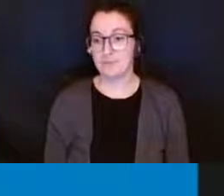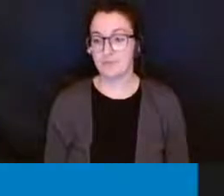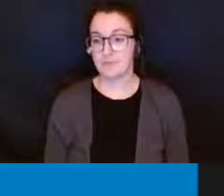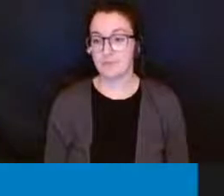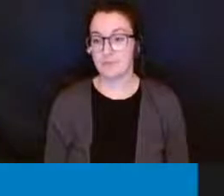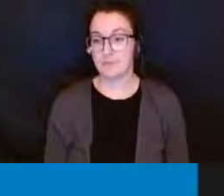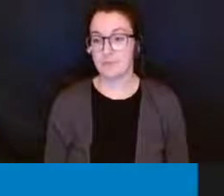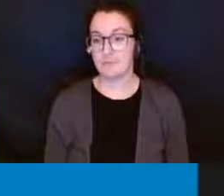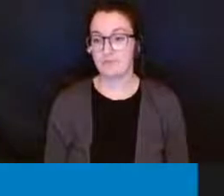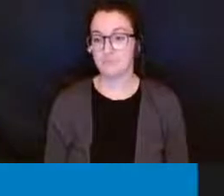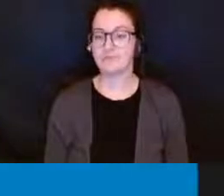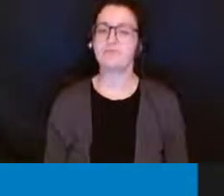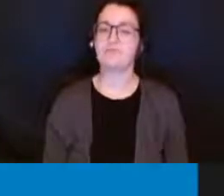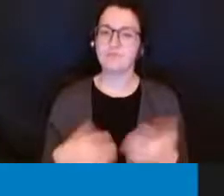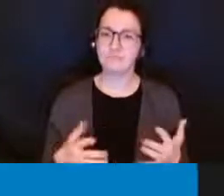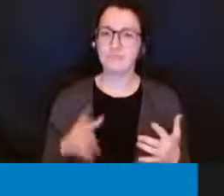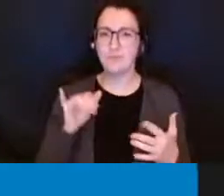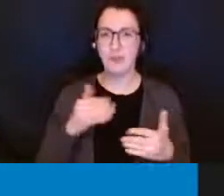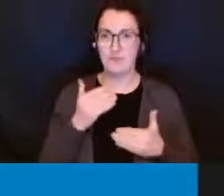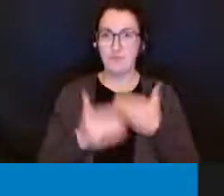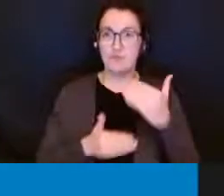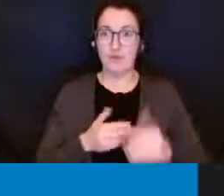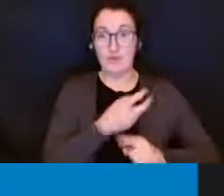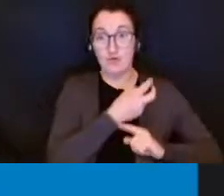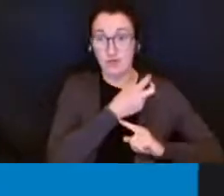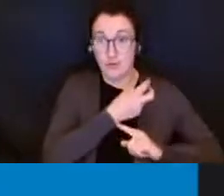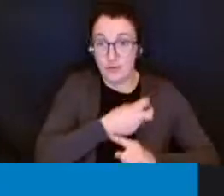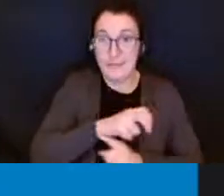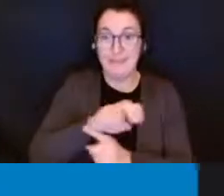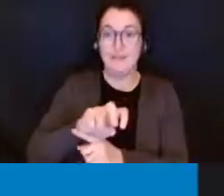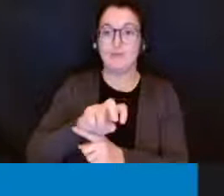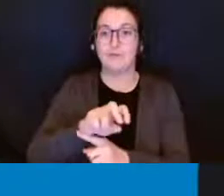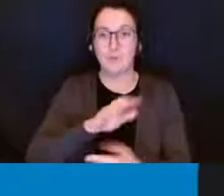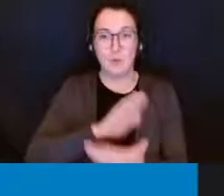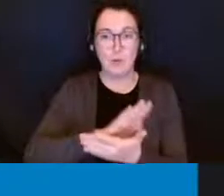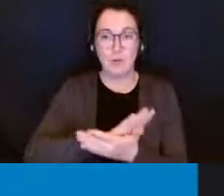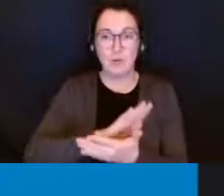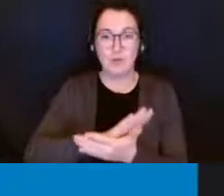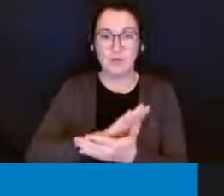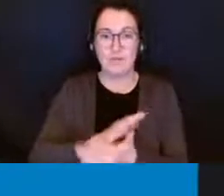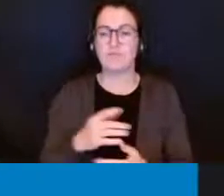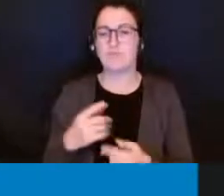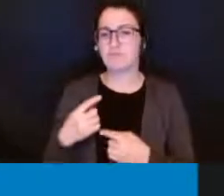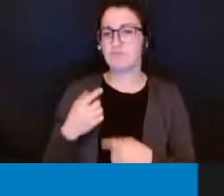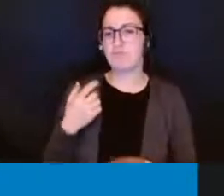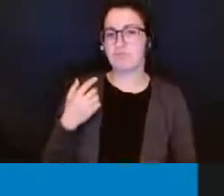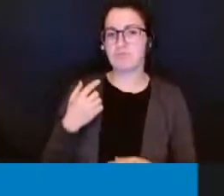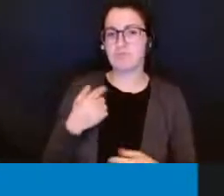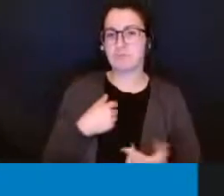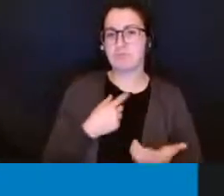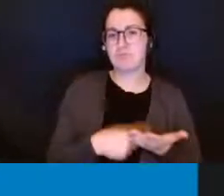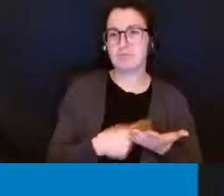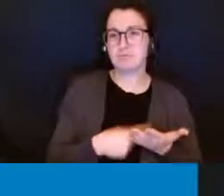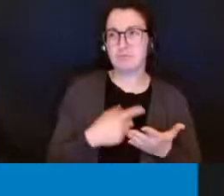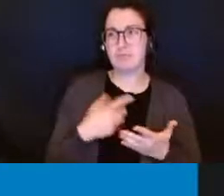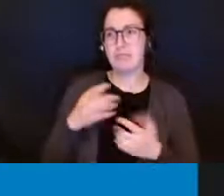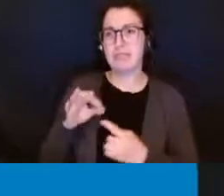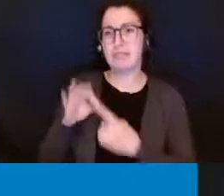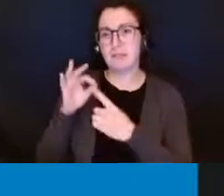so let me talk a little bit more about the transition process i have talked about special education programs and services in our board